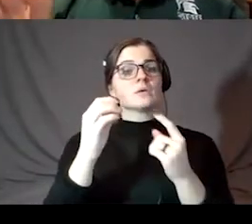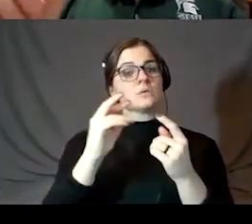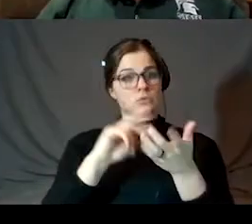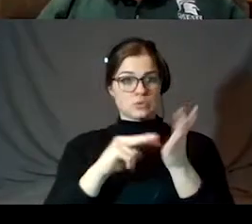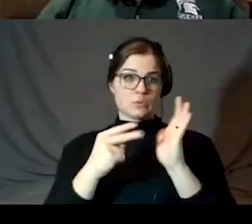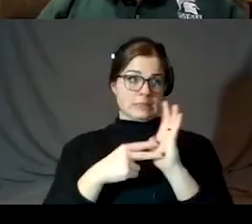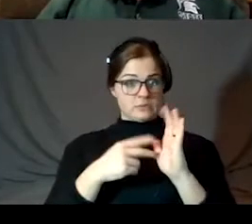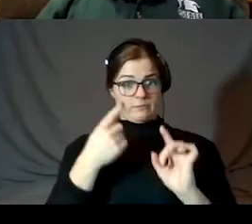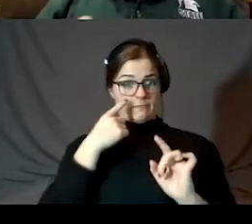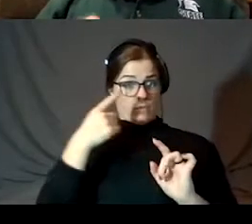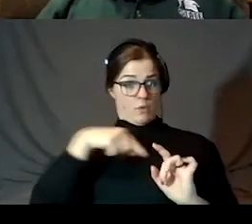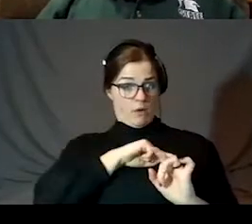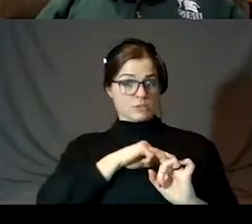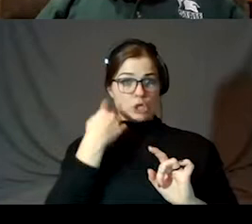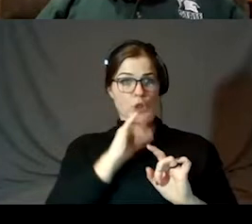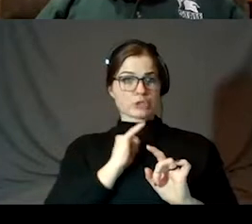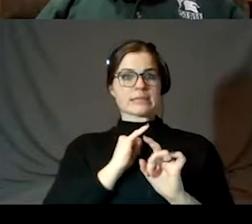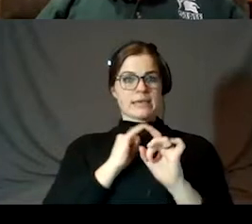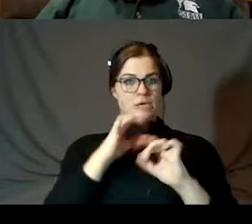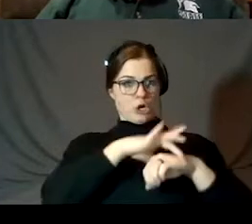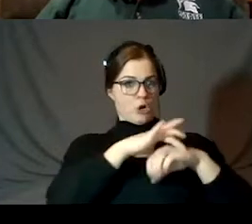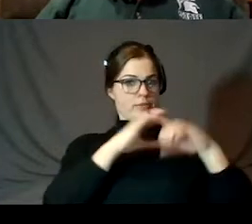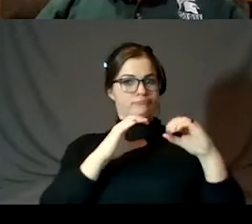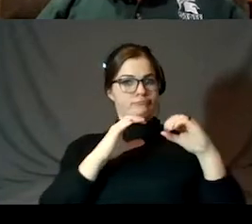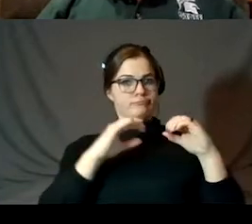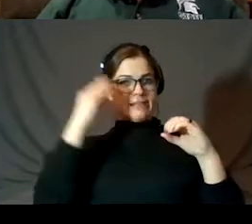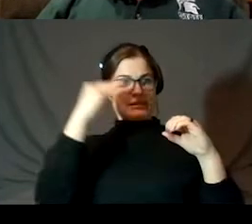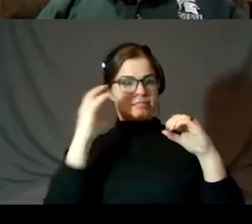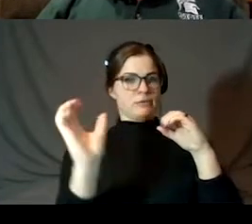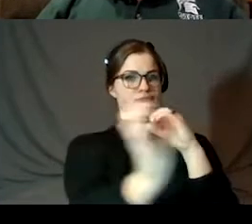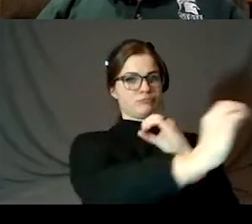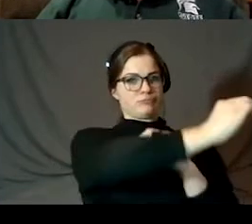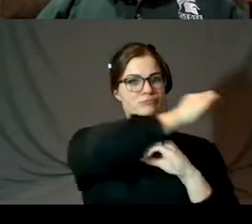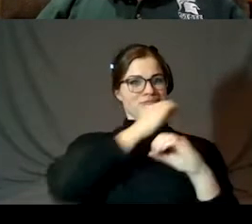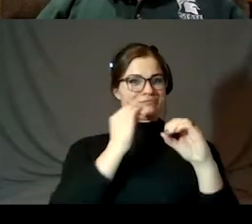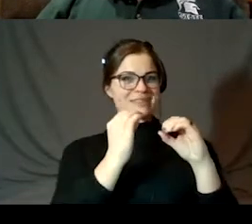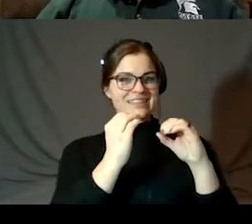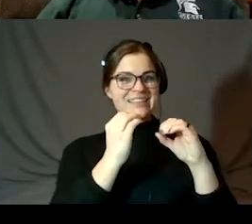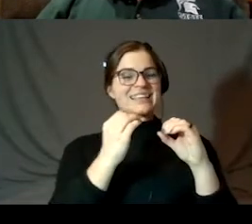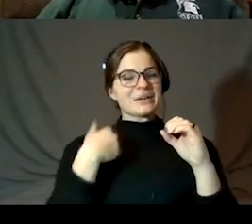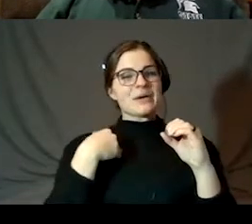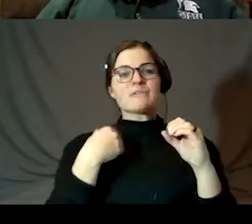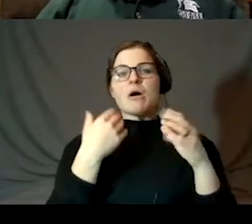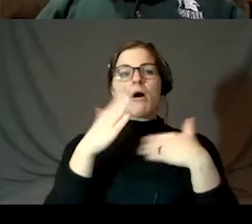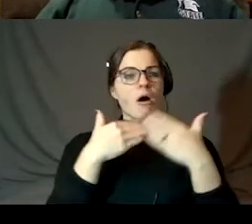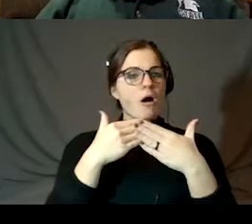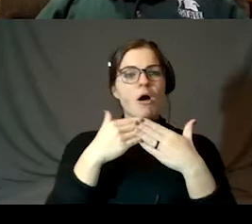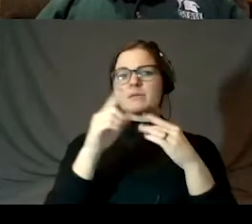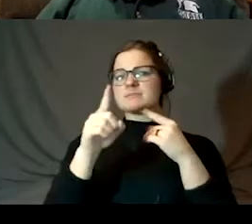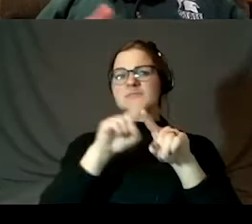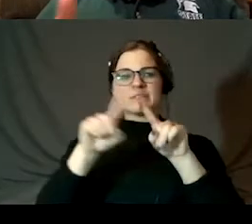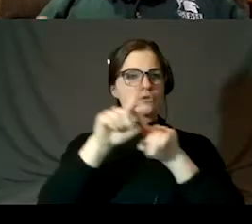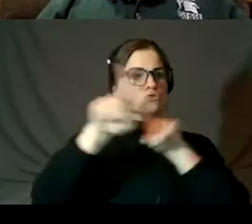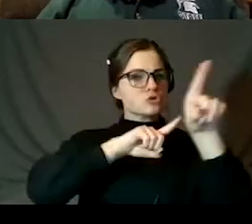once a year. And it passes through all these constellations on this dotted line called the zodiac. So